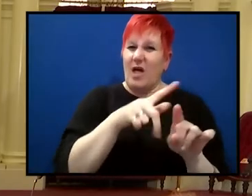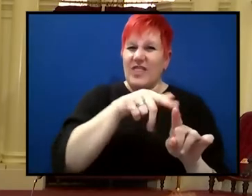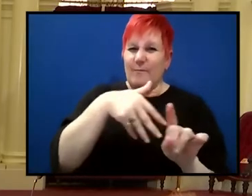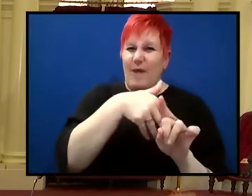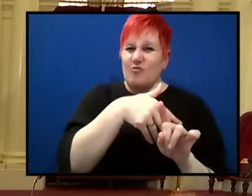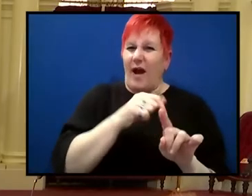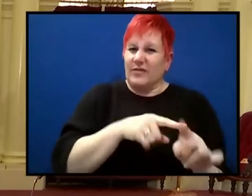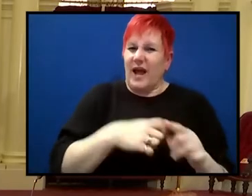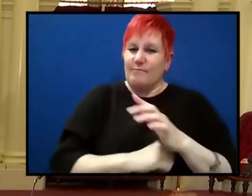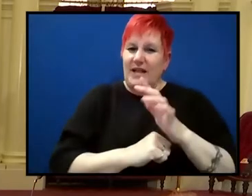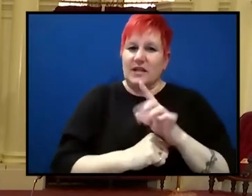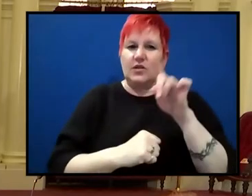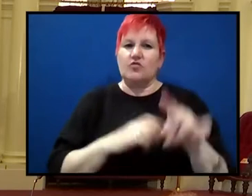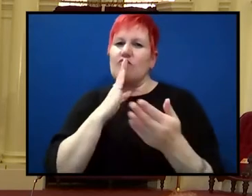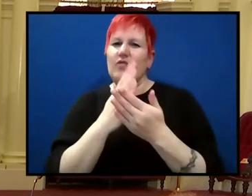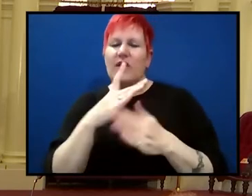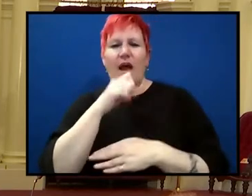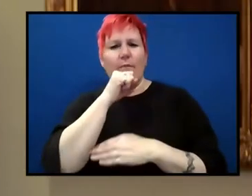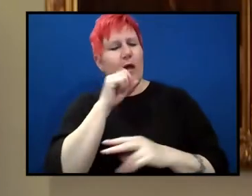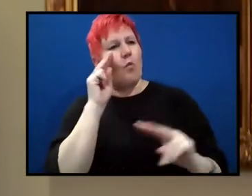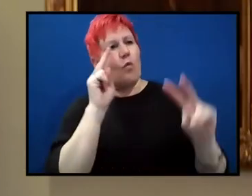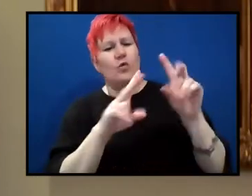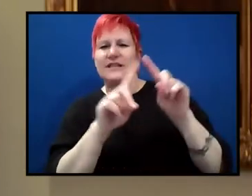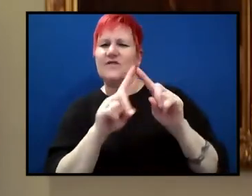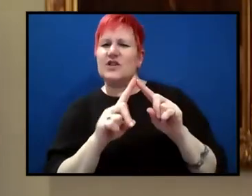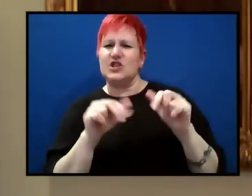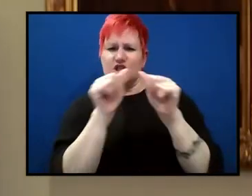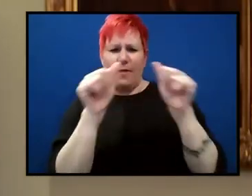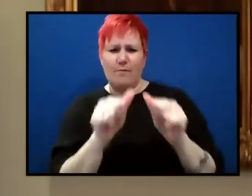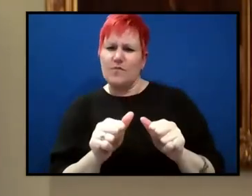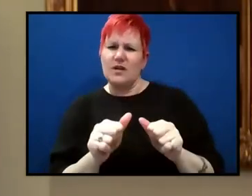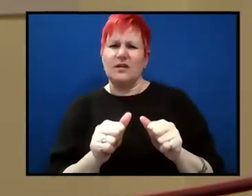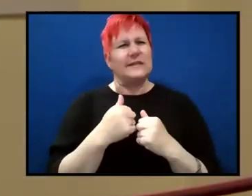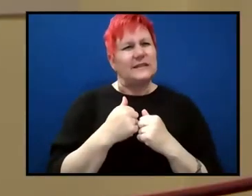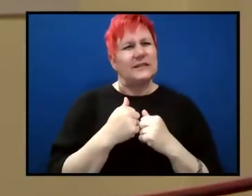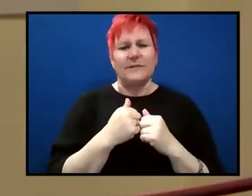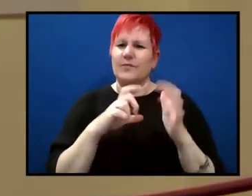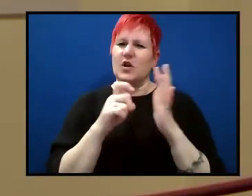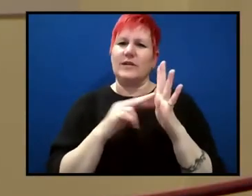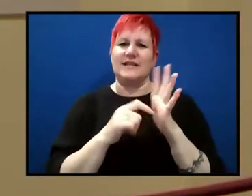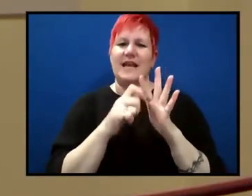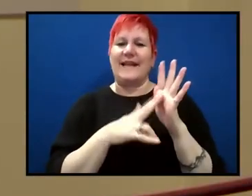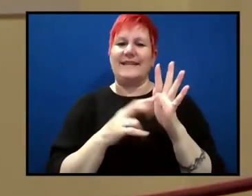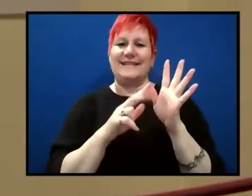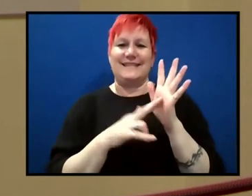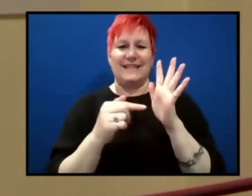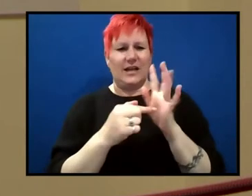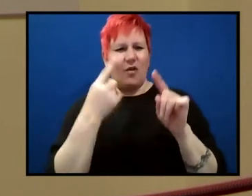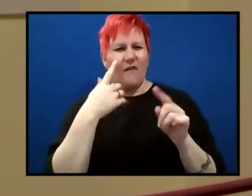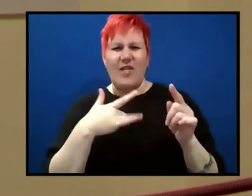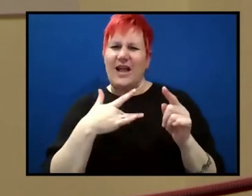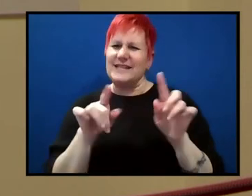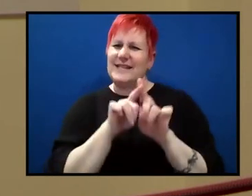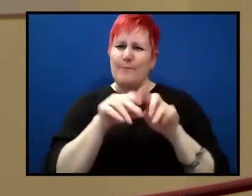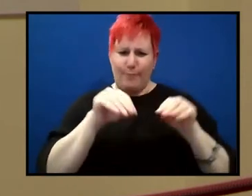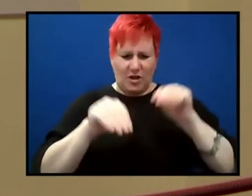basically looking at the shapes of the continents like a jigsaw puzzle. Yes. In fact, that had been noted much earlier, going back to the first